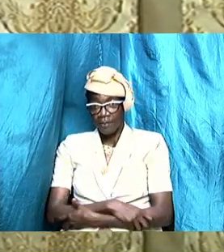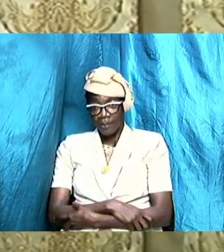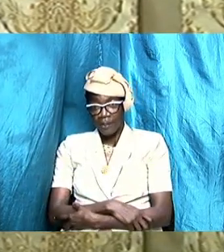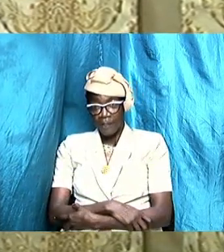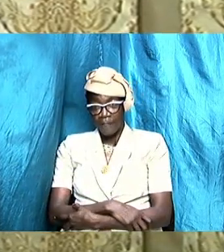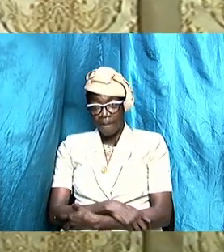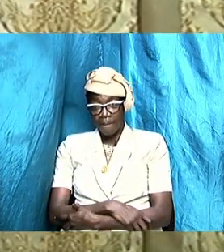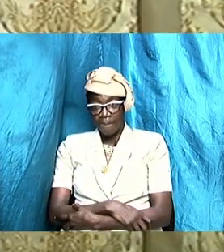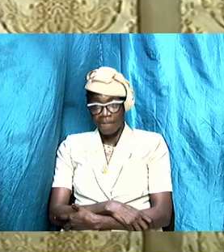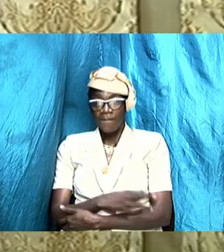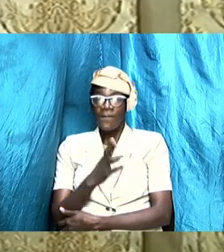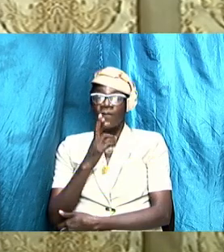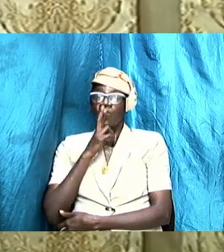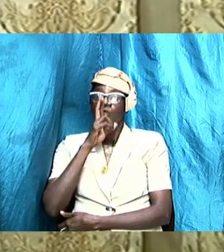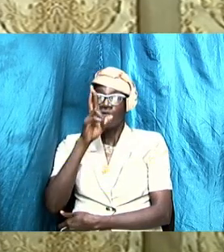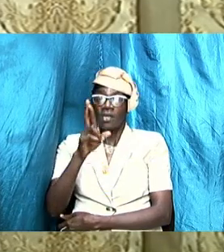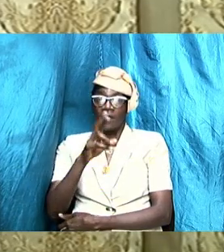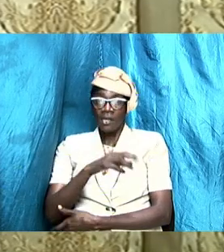really